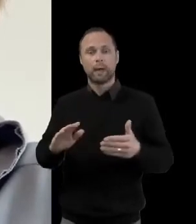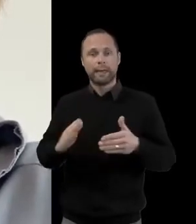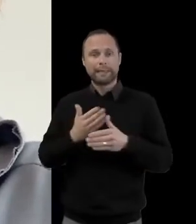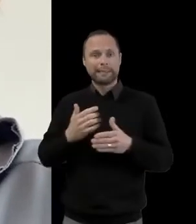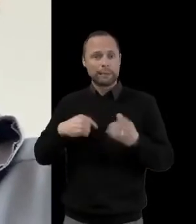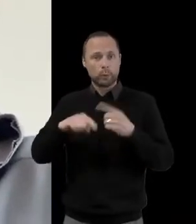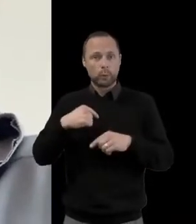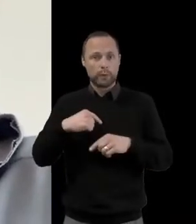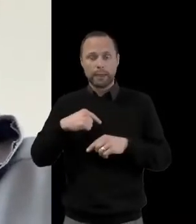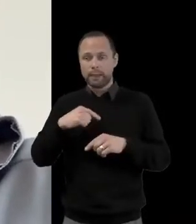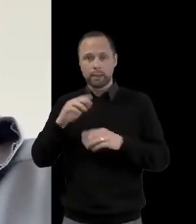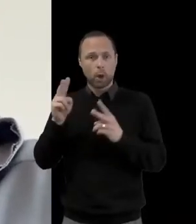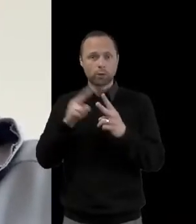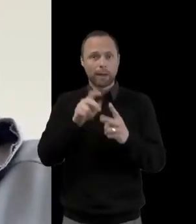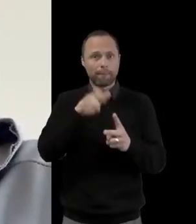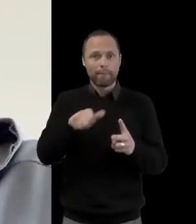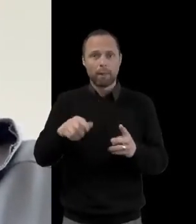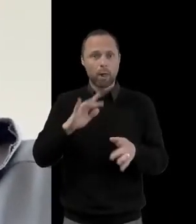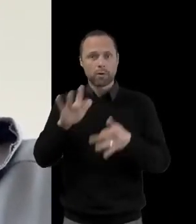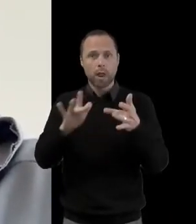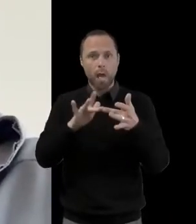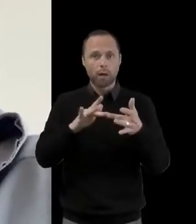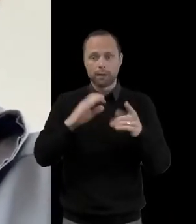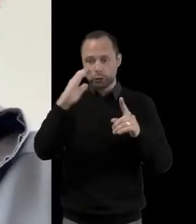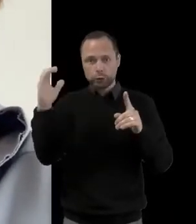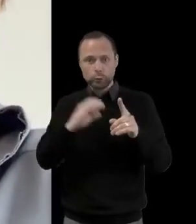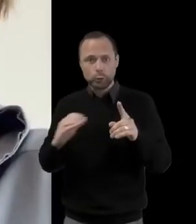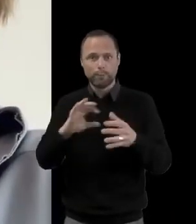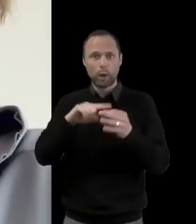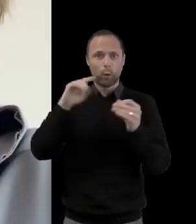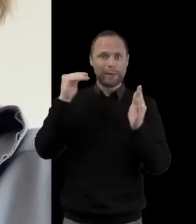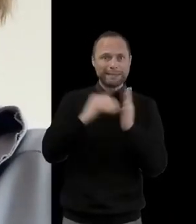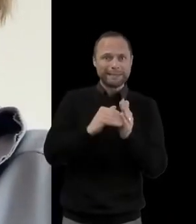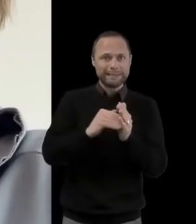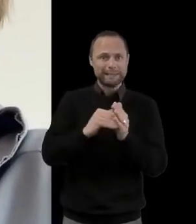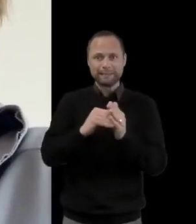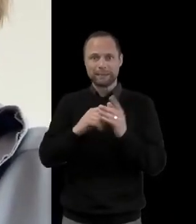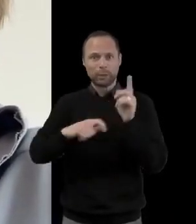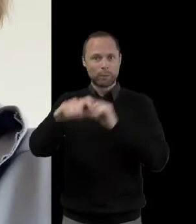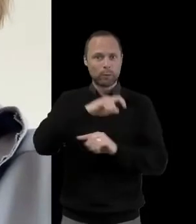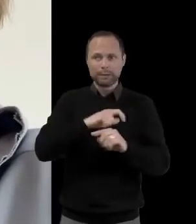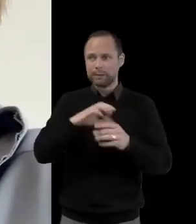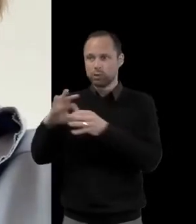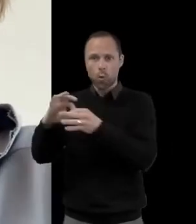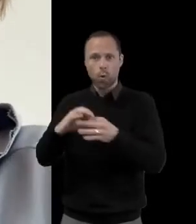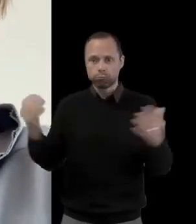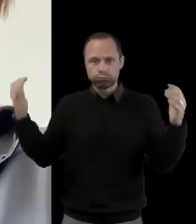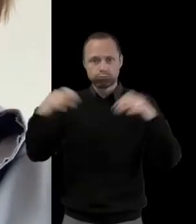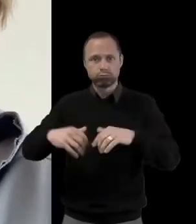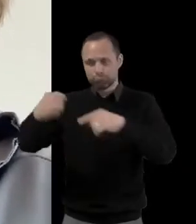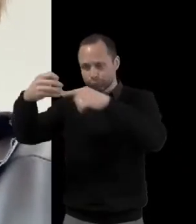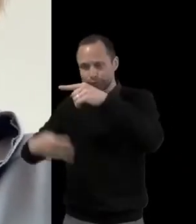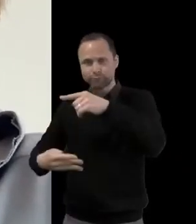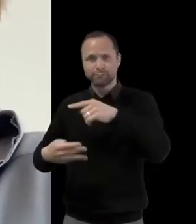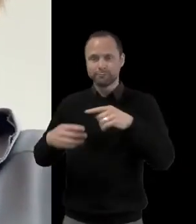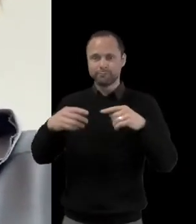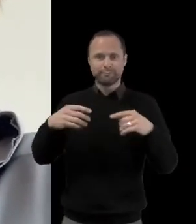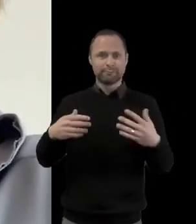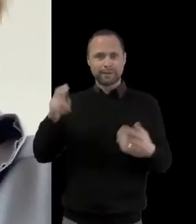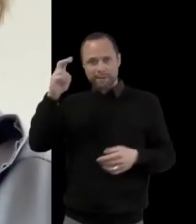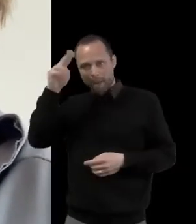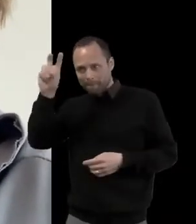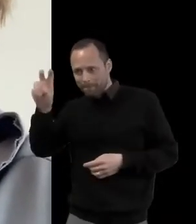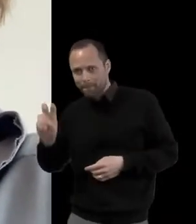people online. We've done some zoom quizzes and some zoom game nights. But we've also had some face to face